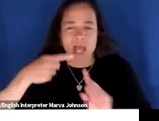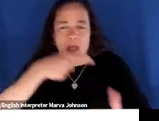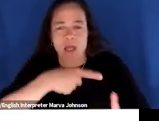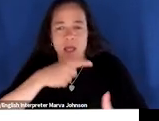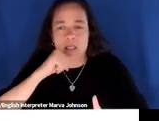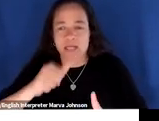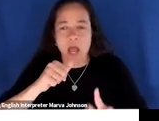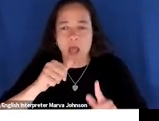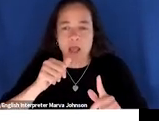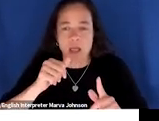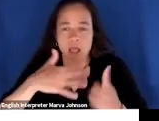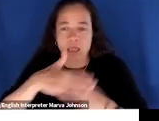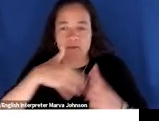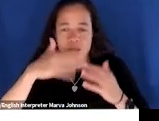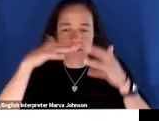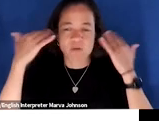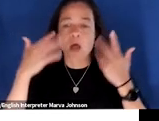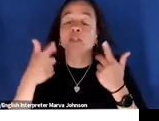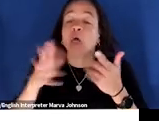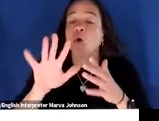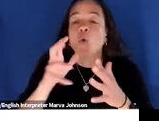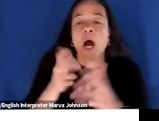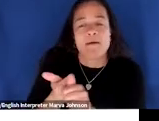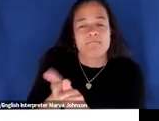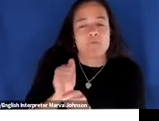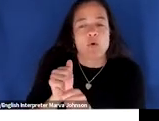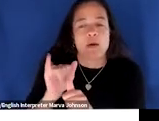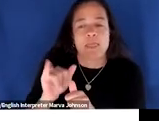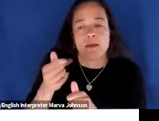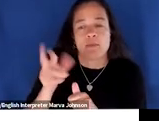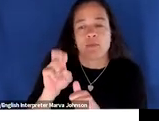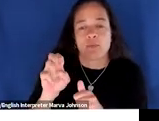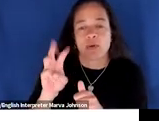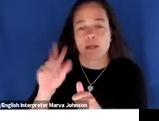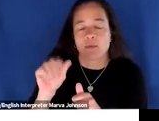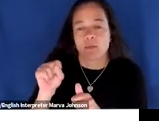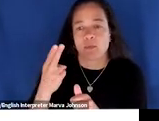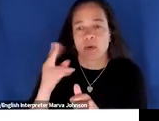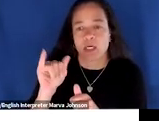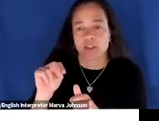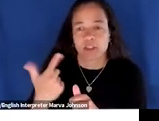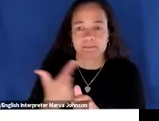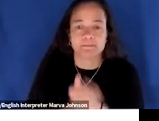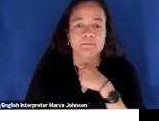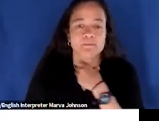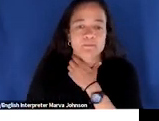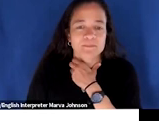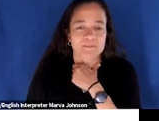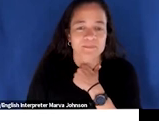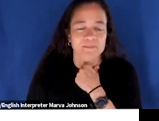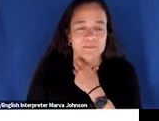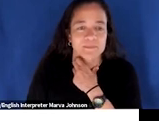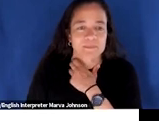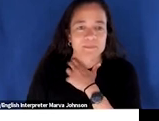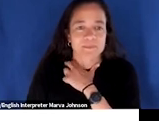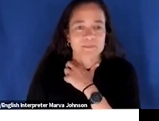you want to stay as far away from that as possible um back in february i had a really interesting conversation with a journalist